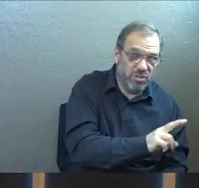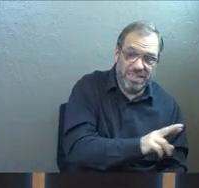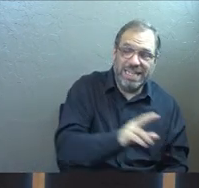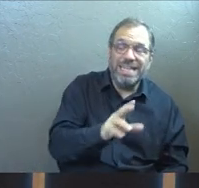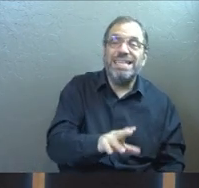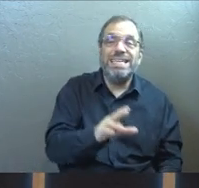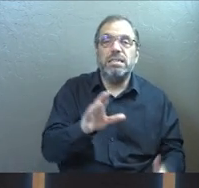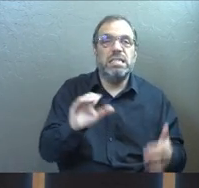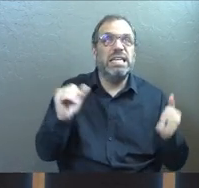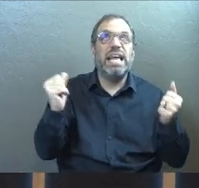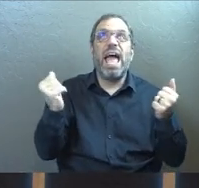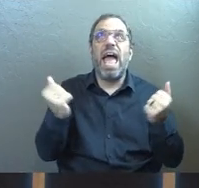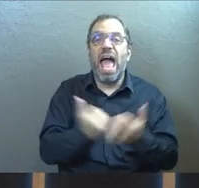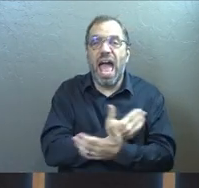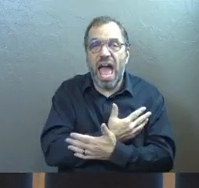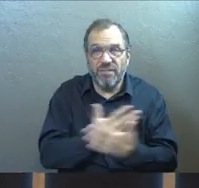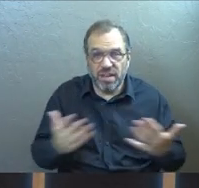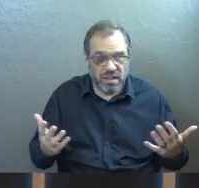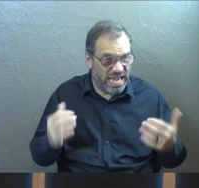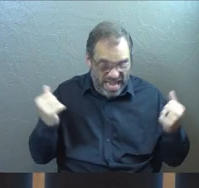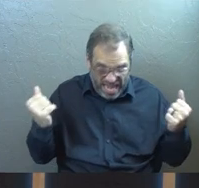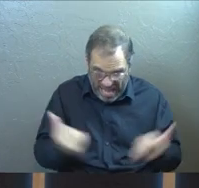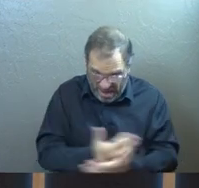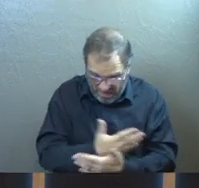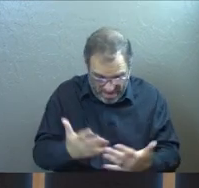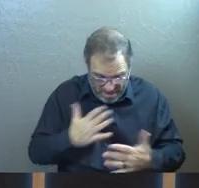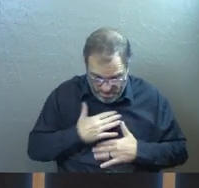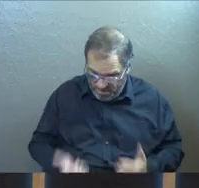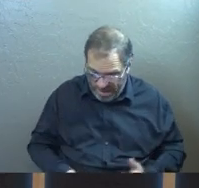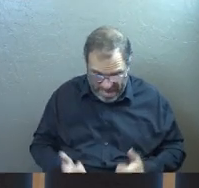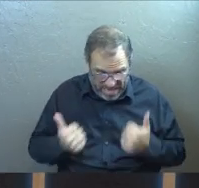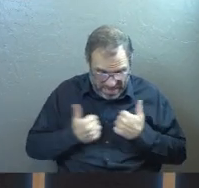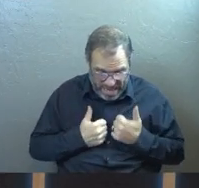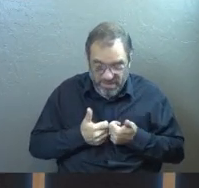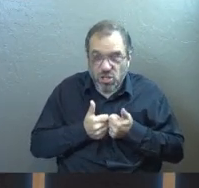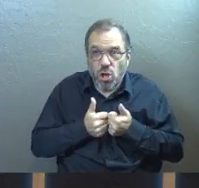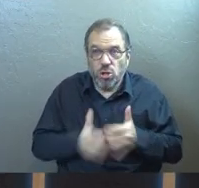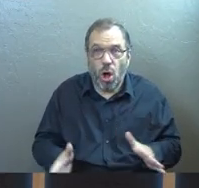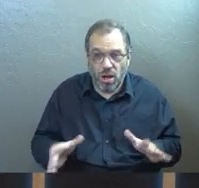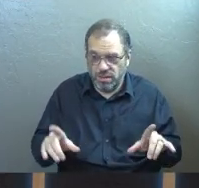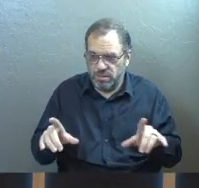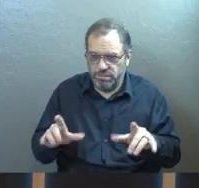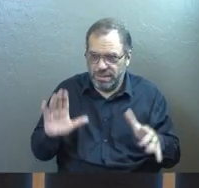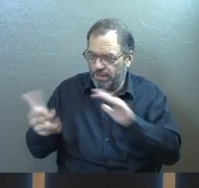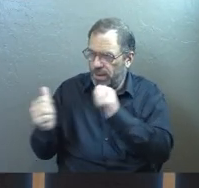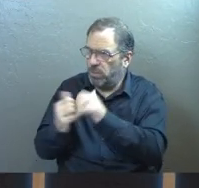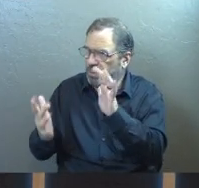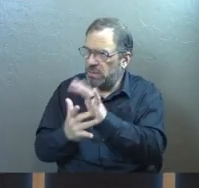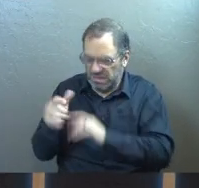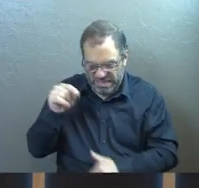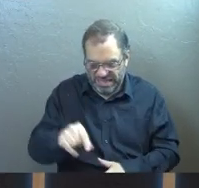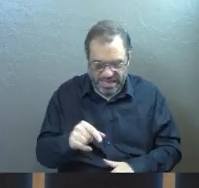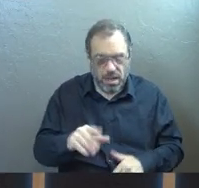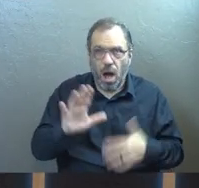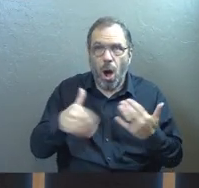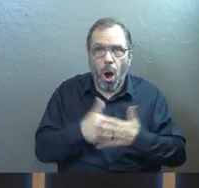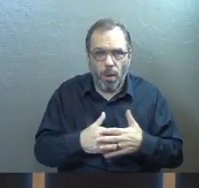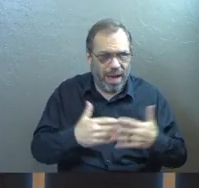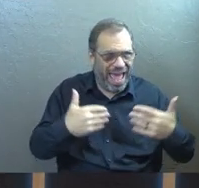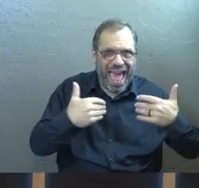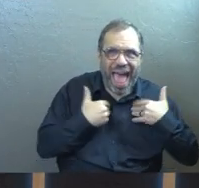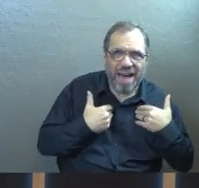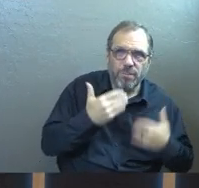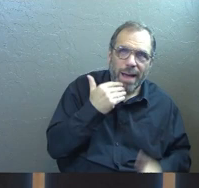He switched it to everything. He said, everything in my life is loss compared to Jesus. That means all my